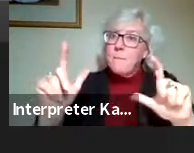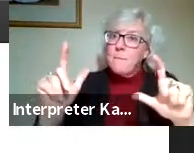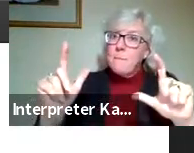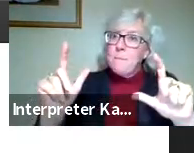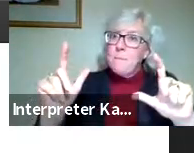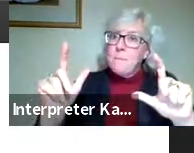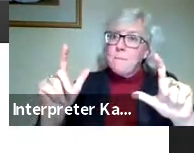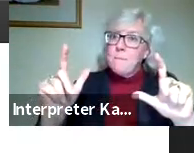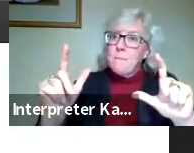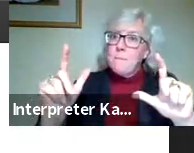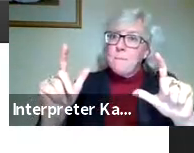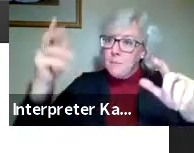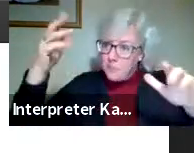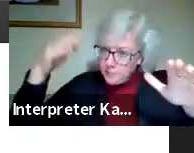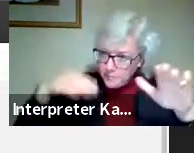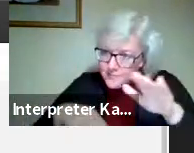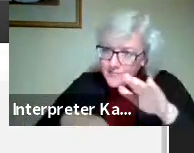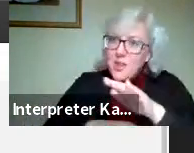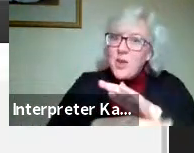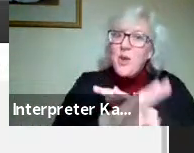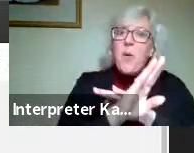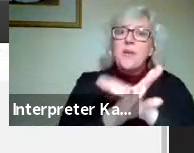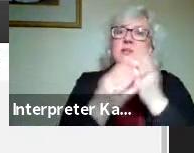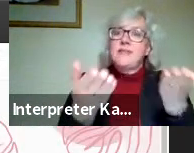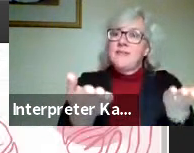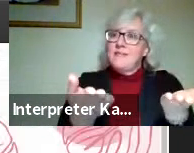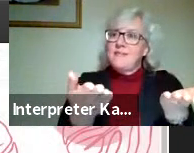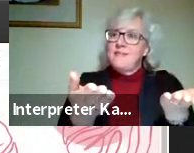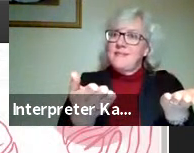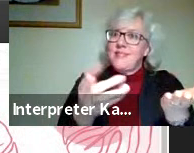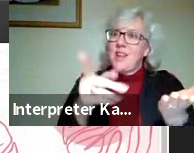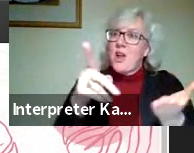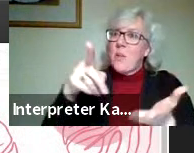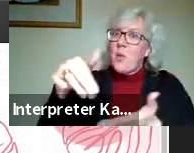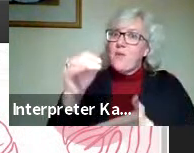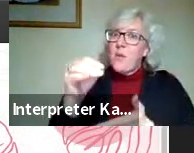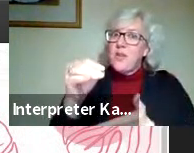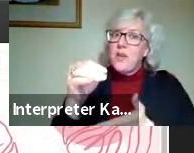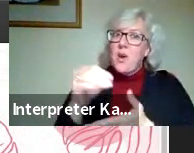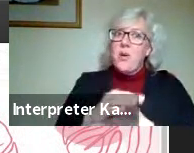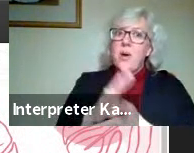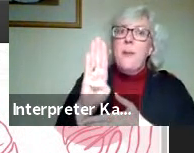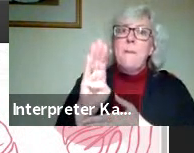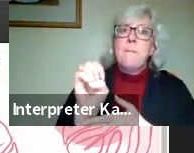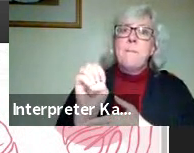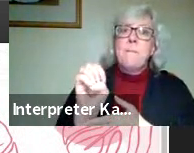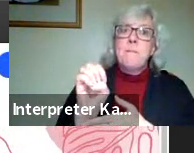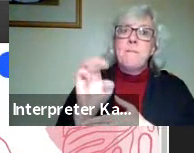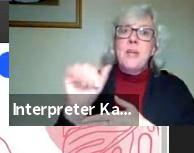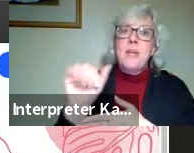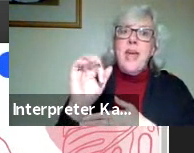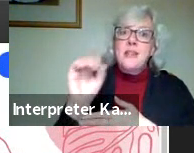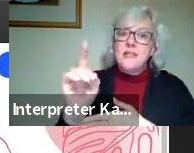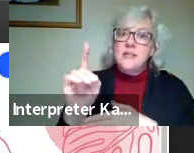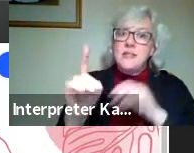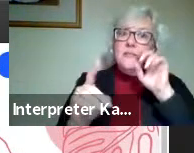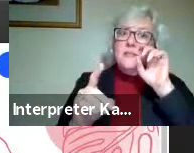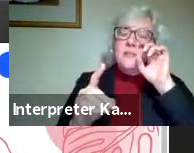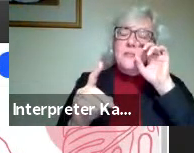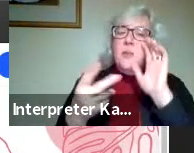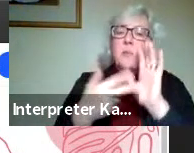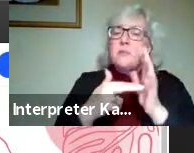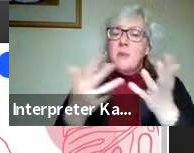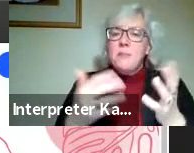you'll be taken to their Behance portfolio page, right? John, you tell us a little bit about the Behance portfolio